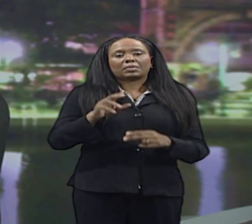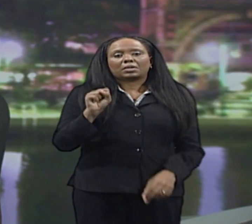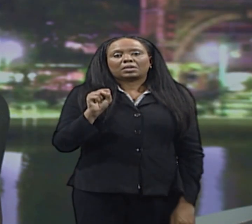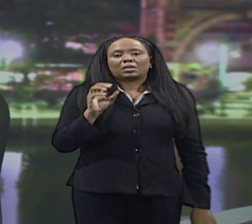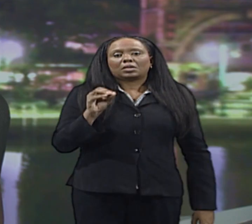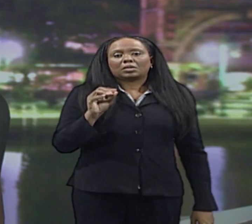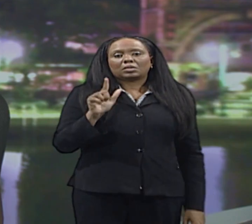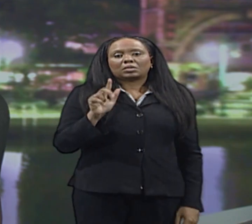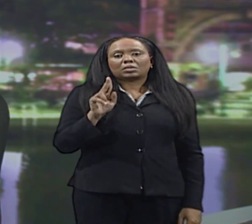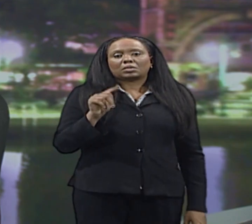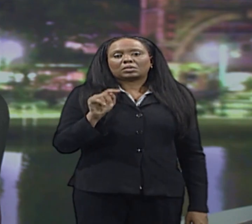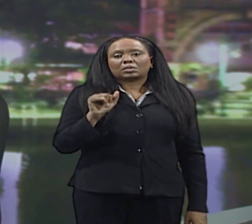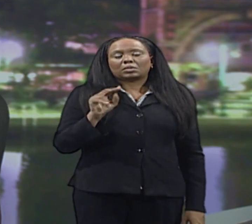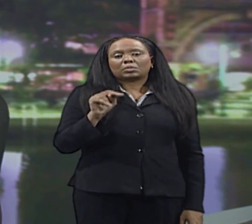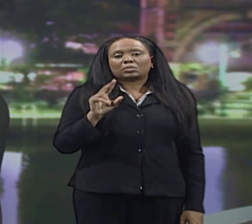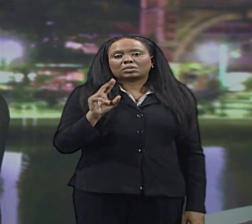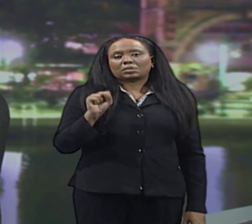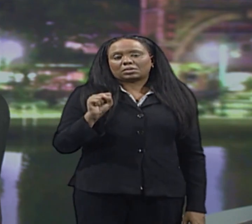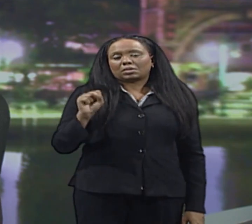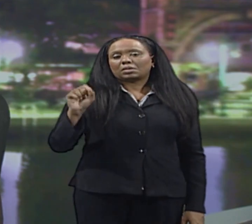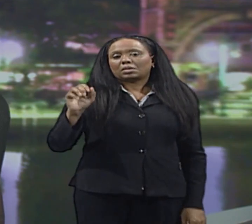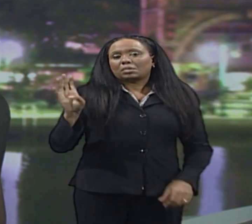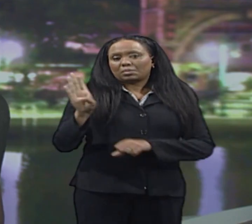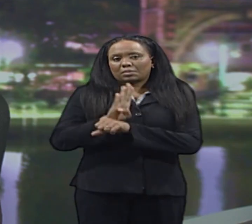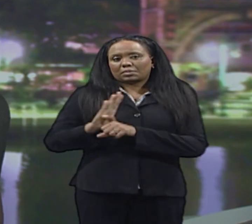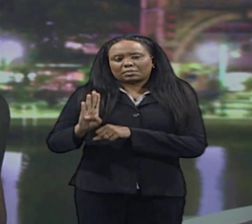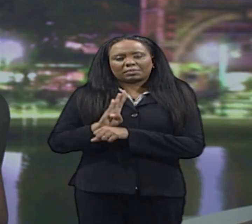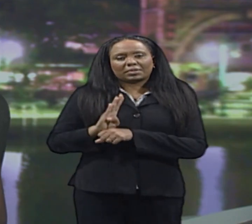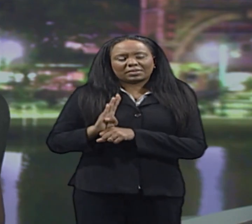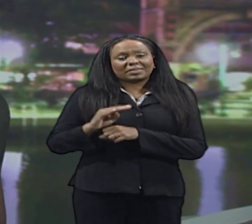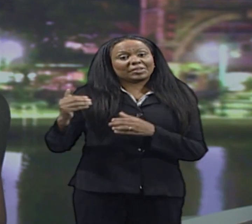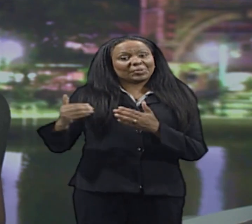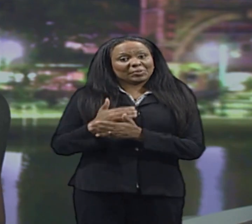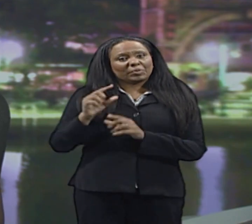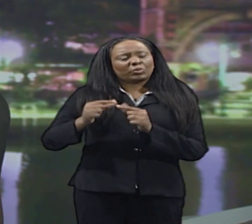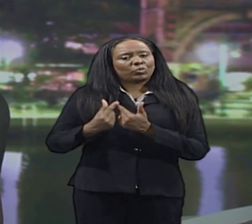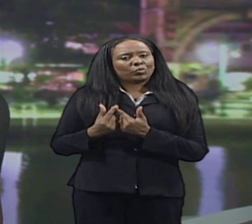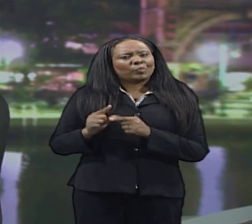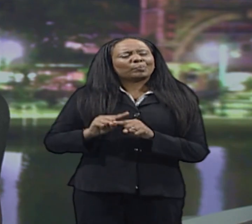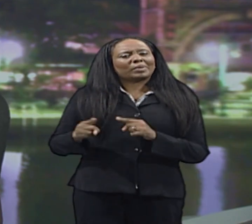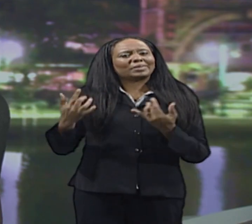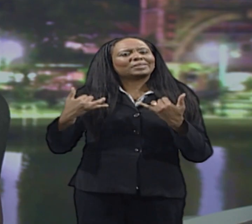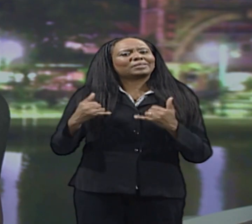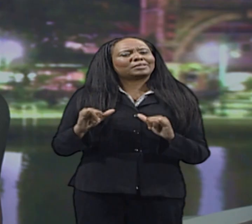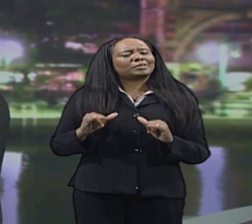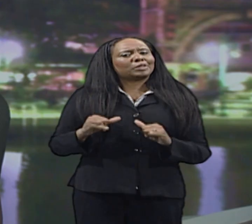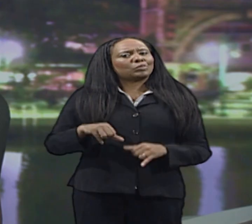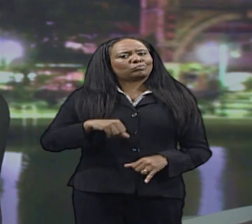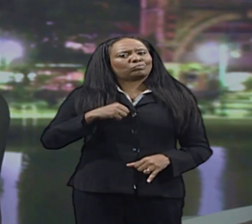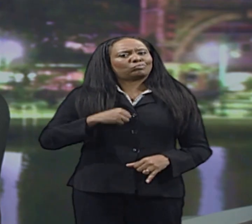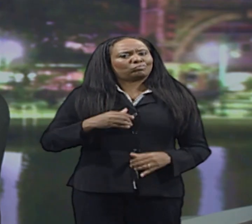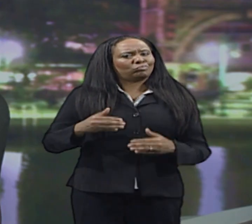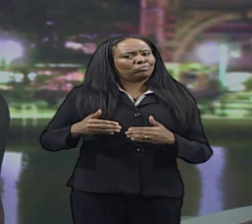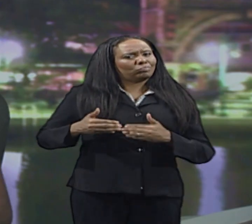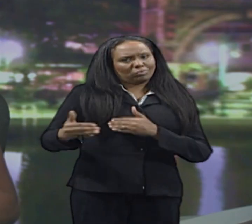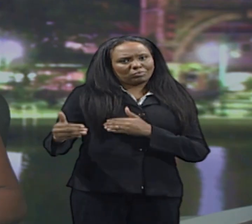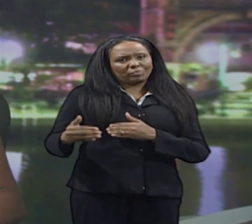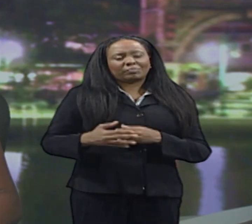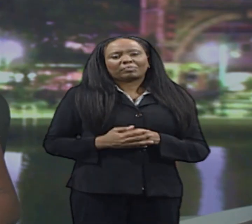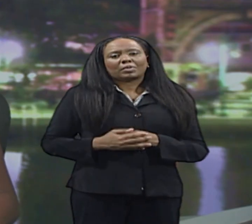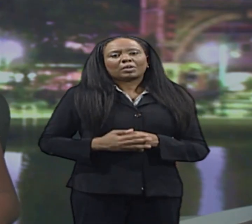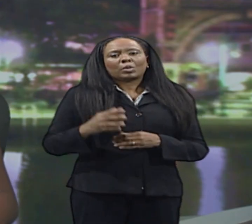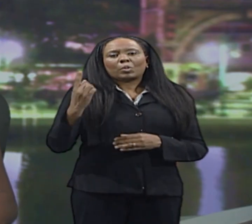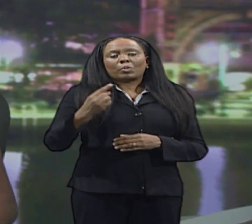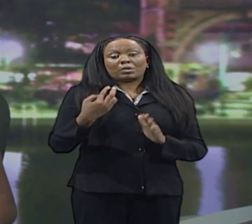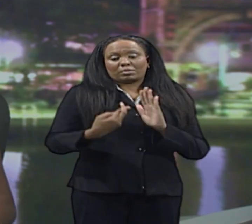candidates are new to the political scene is not a disadvantage. The party's candidate for St. Michael's South, Paul Gibson, stressed the